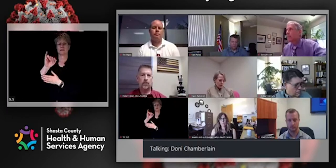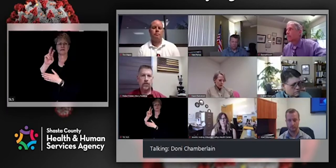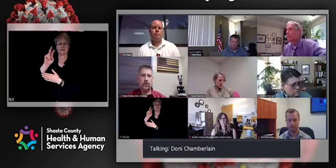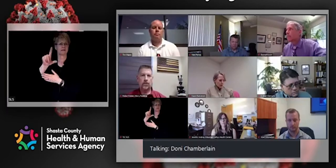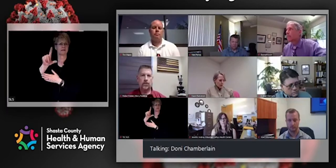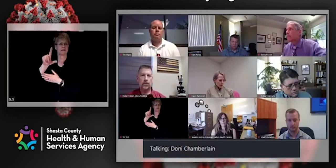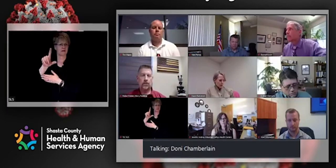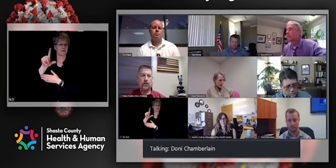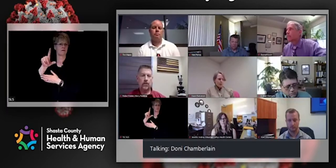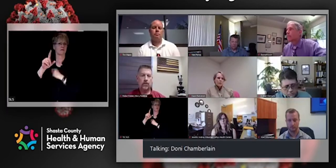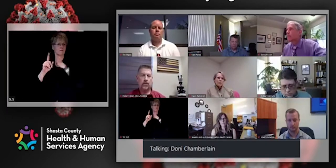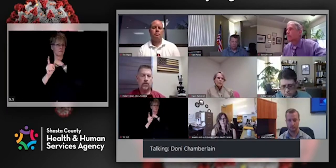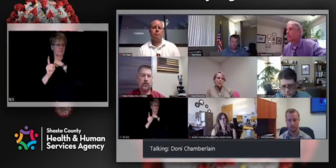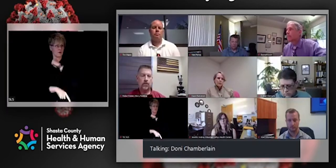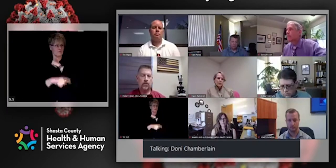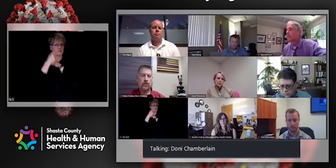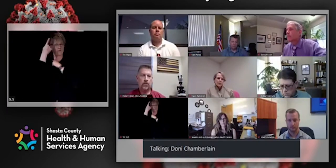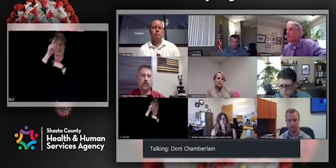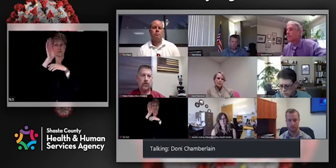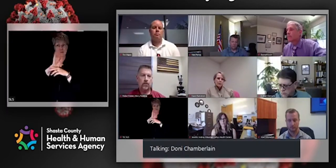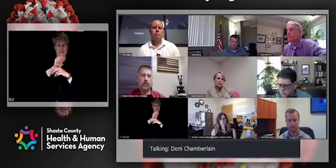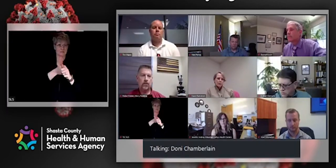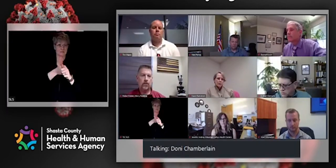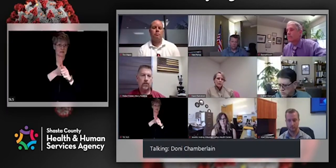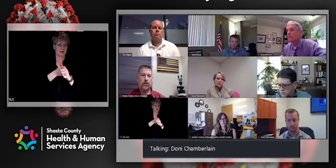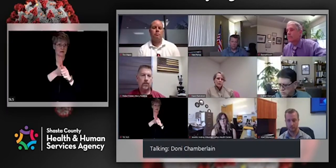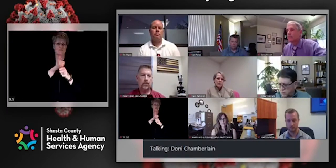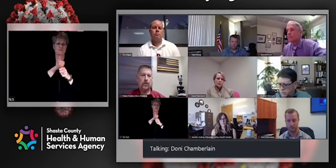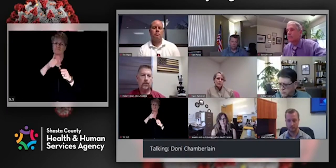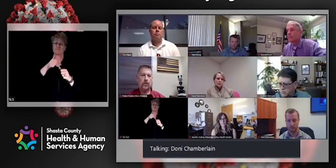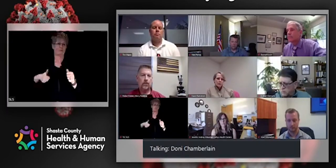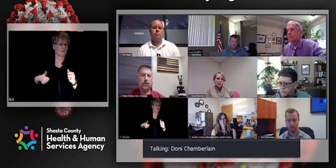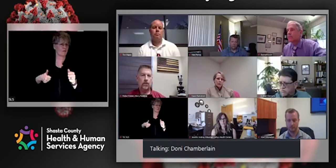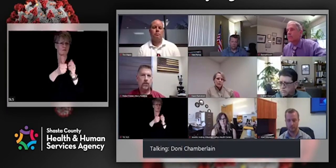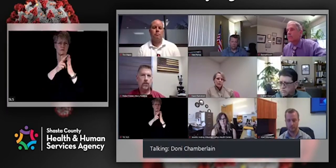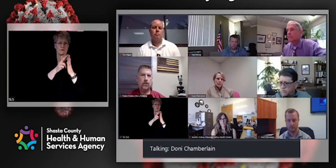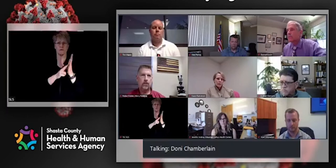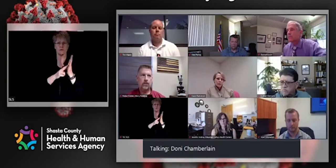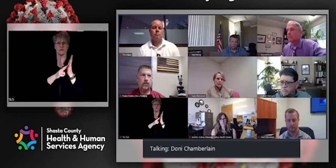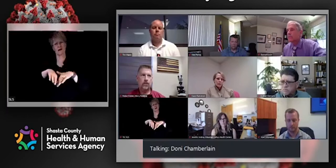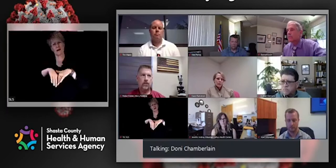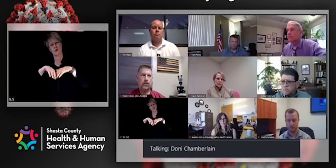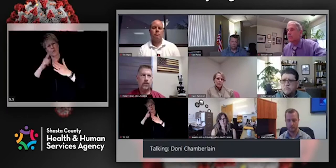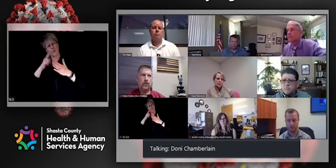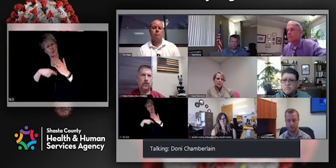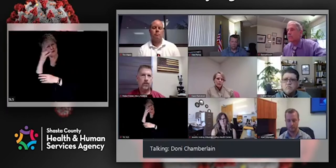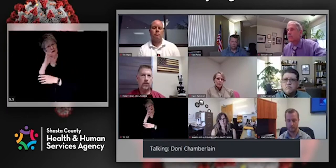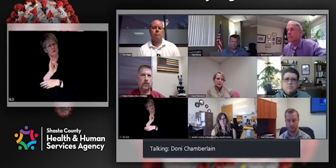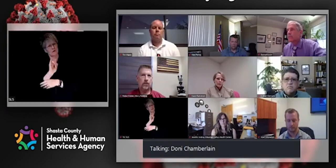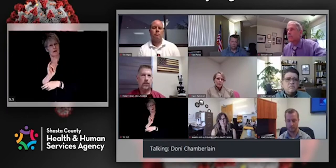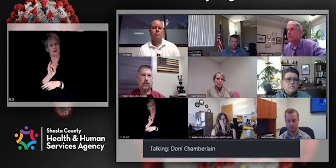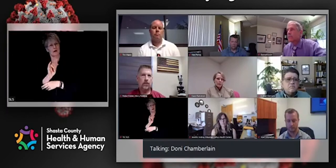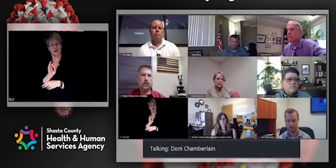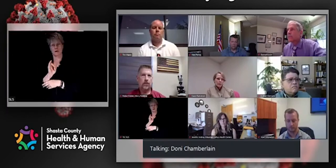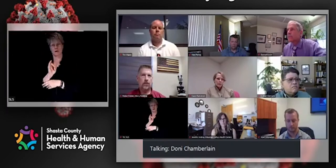businesses. What form would that take? And is law enforcement involved in that at all?